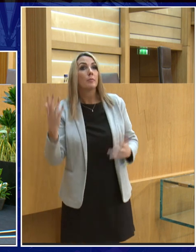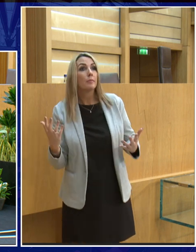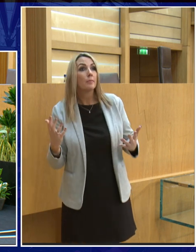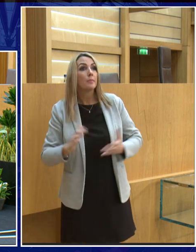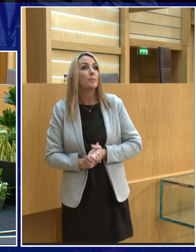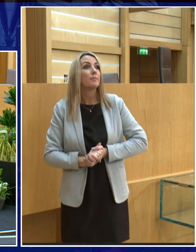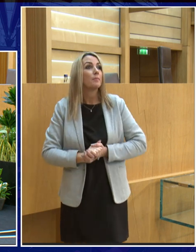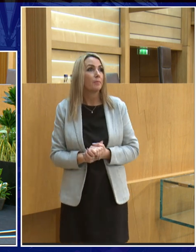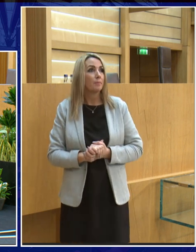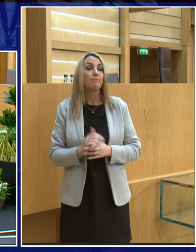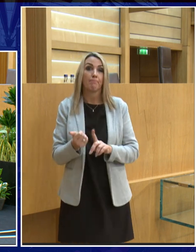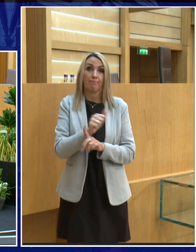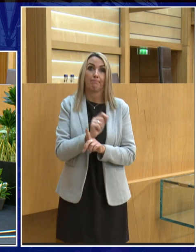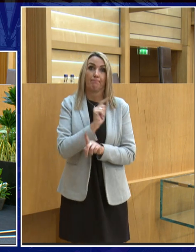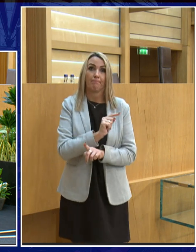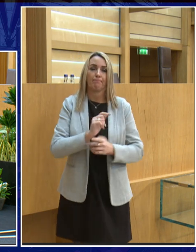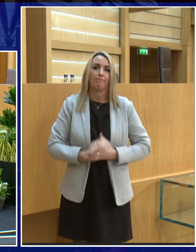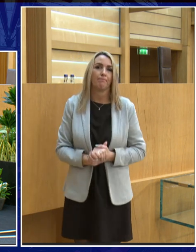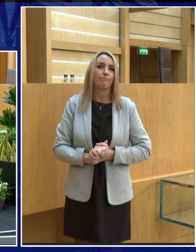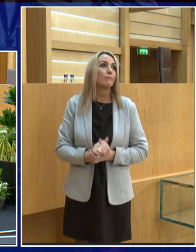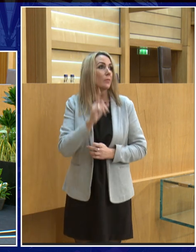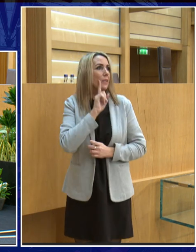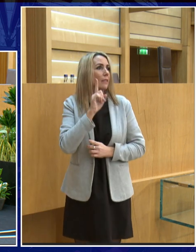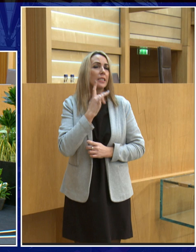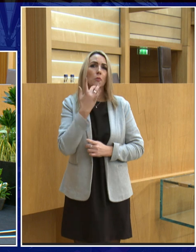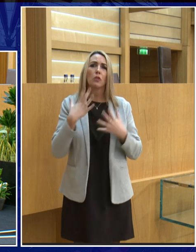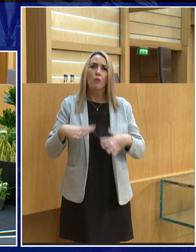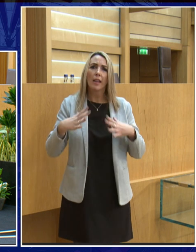I'll I'll come to you next in grey lady in grey